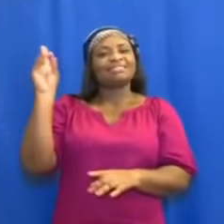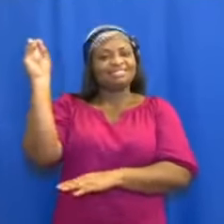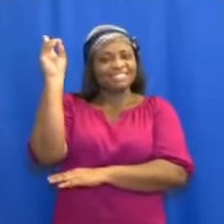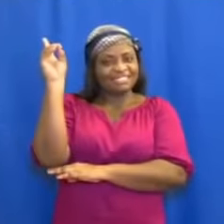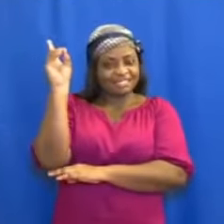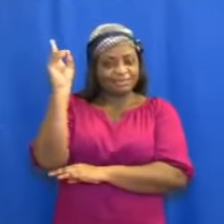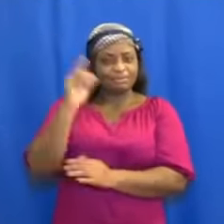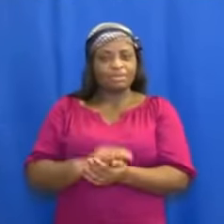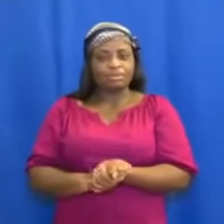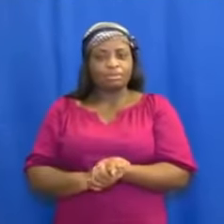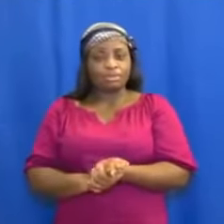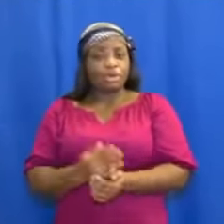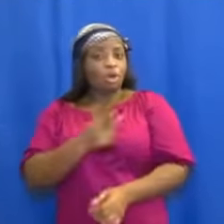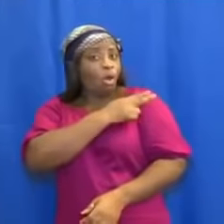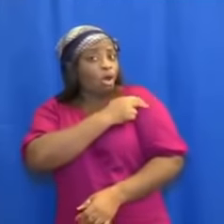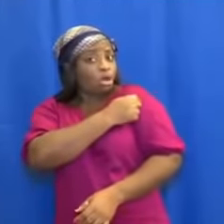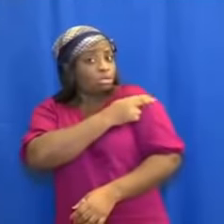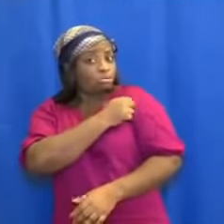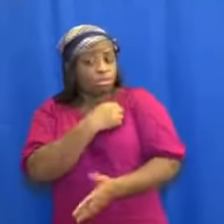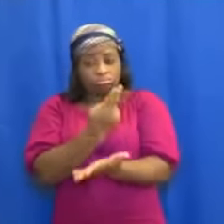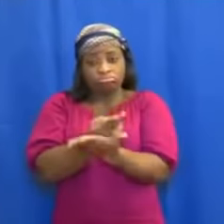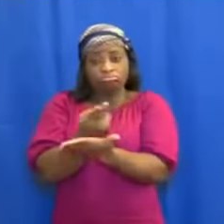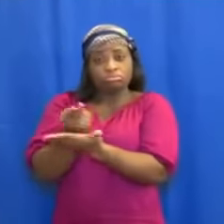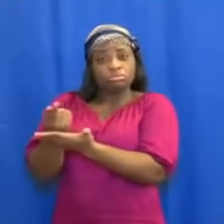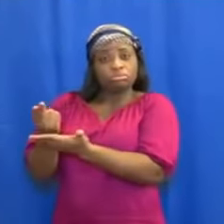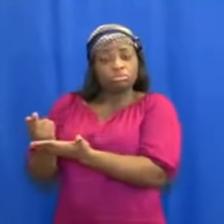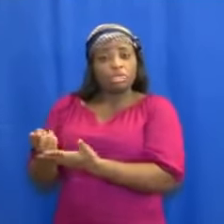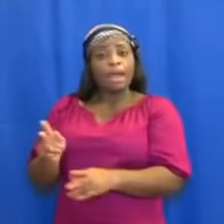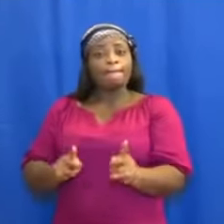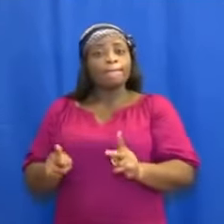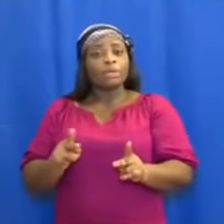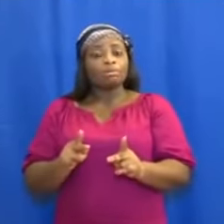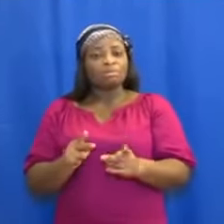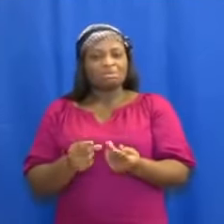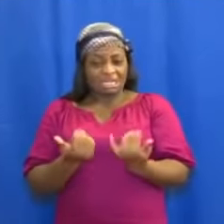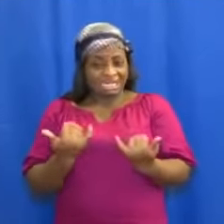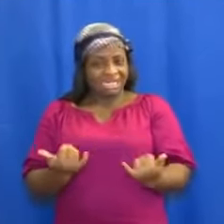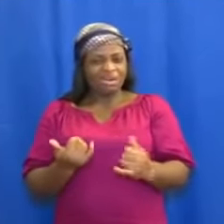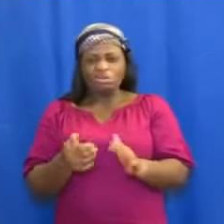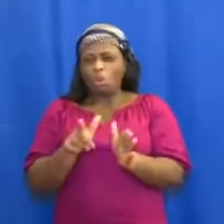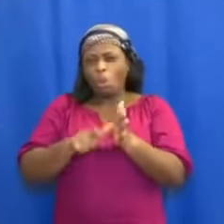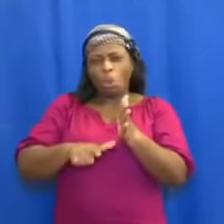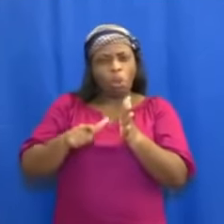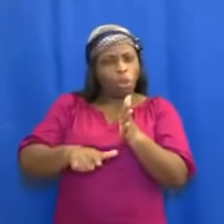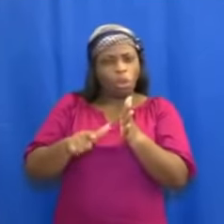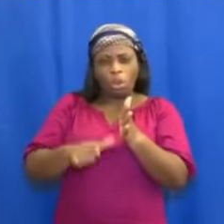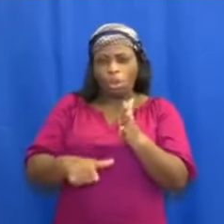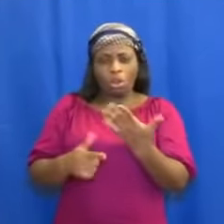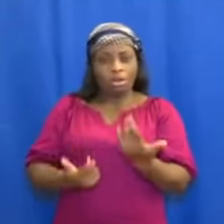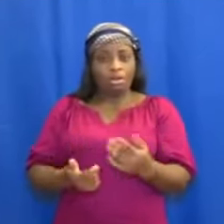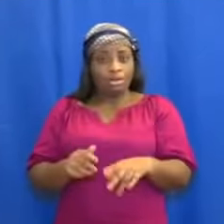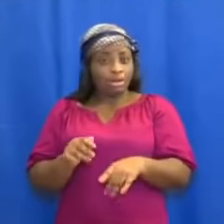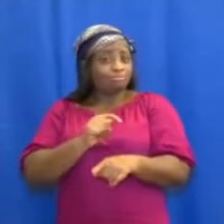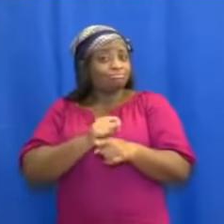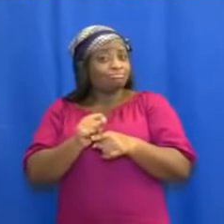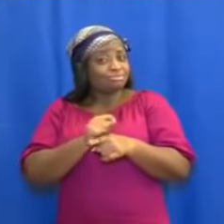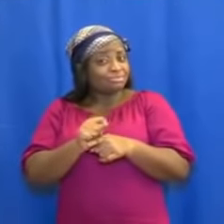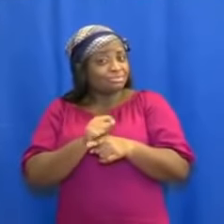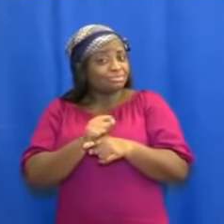hospitalization rates continue to be very low, and our treatment centers are virtually